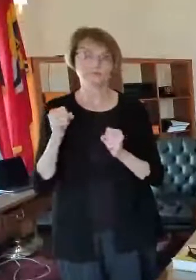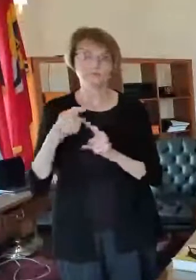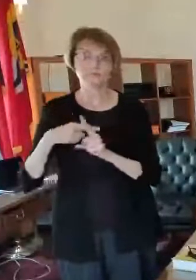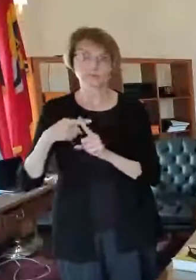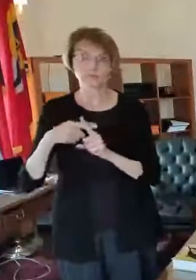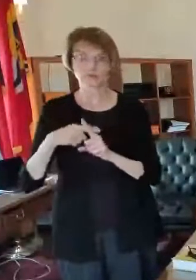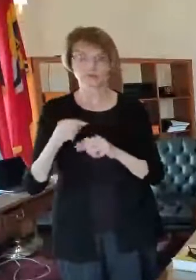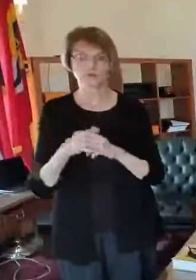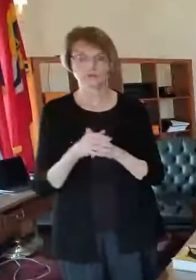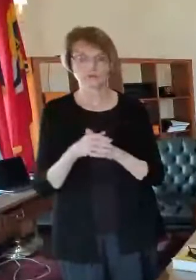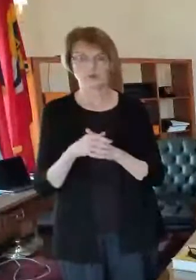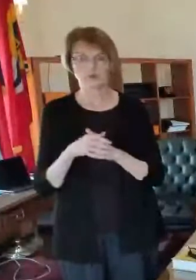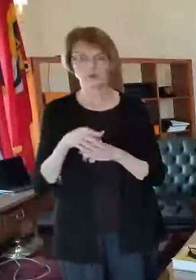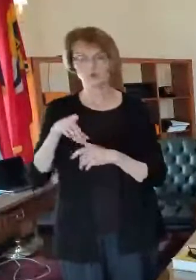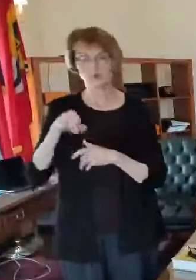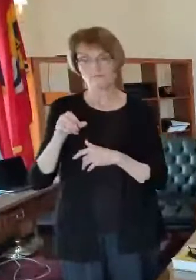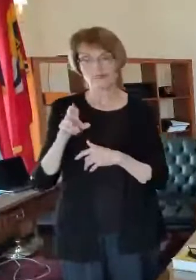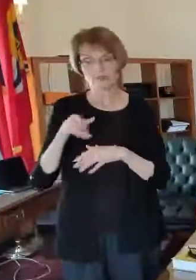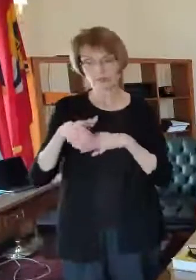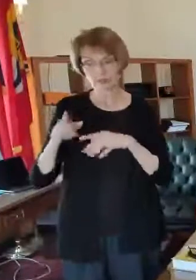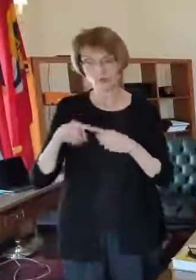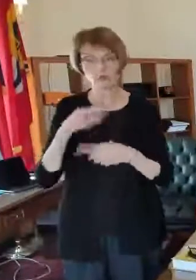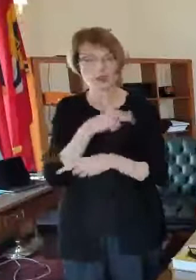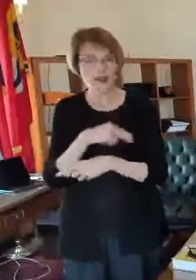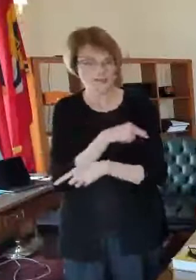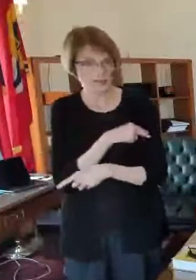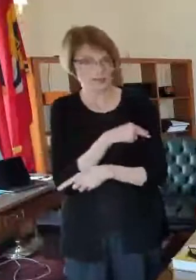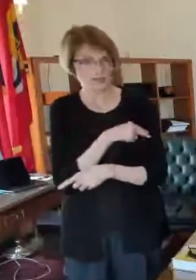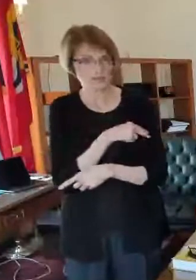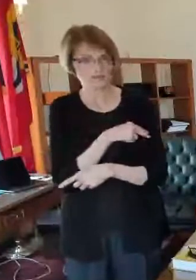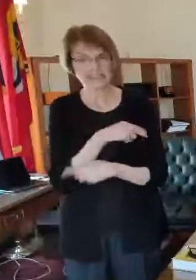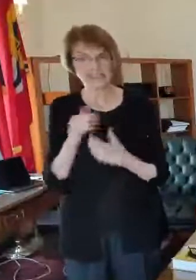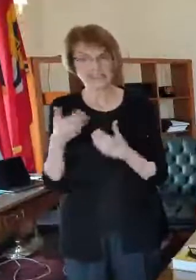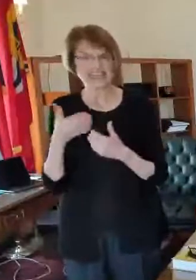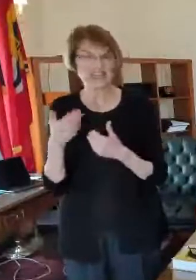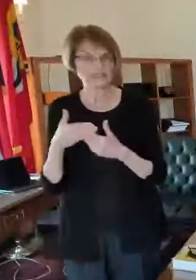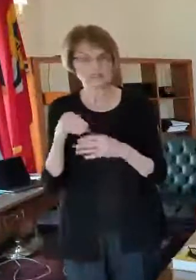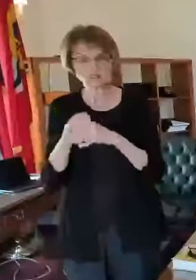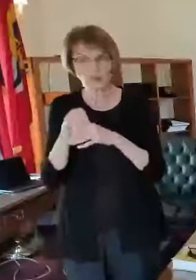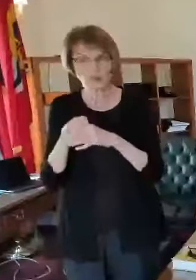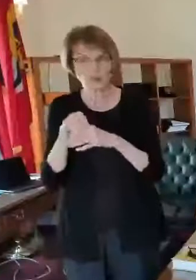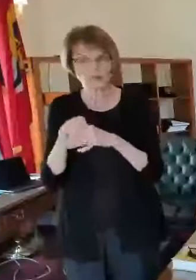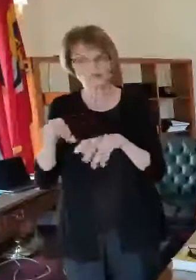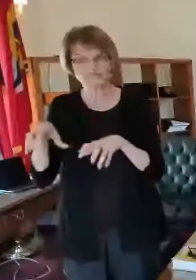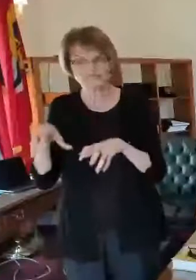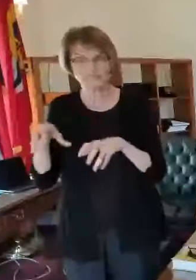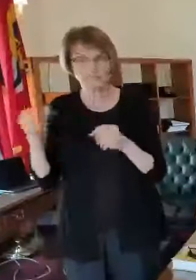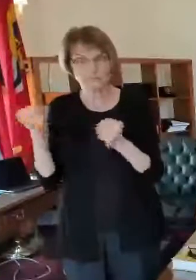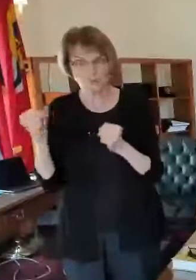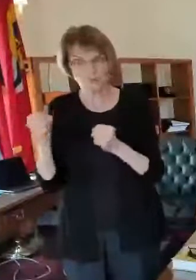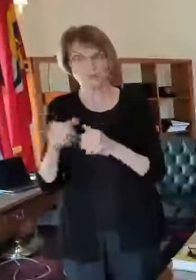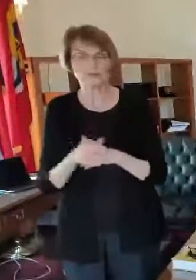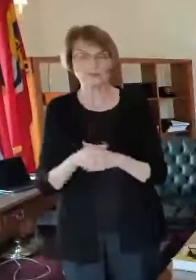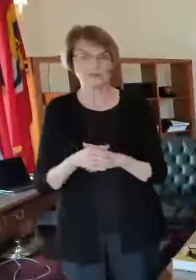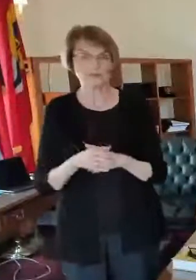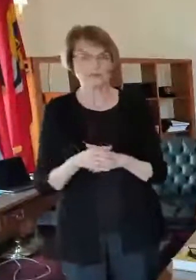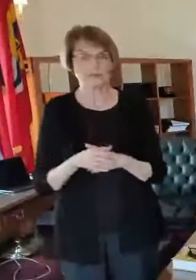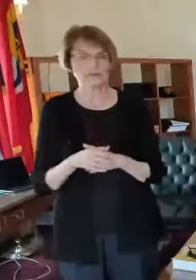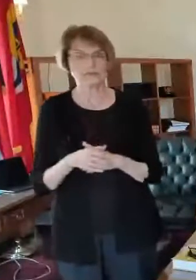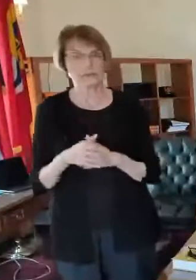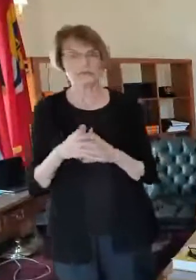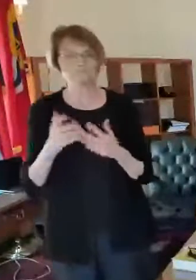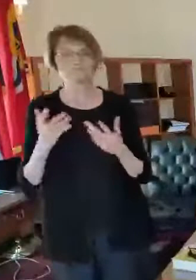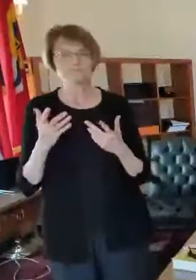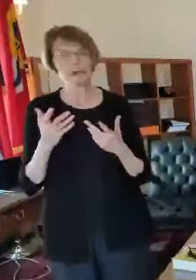will be focusing pfizer in the hospital situations where it's easier for them to store that so everybody just has to